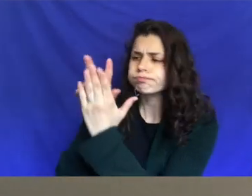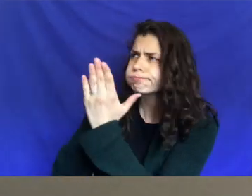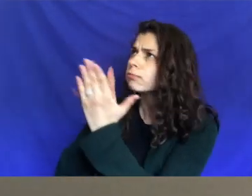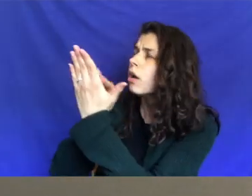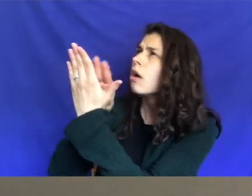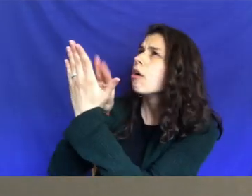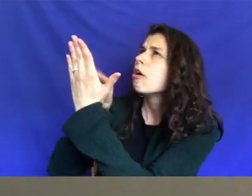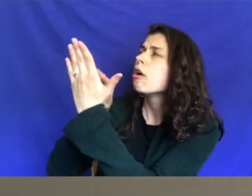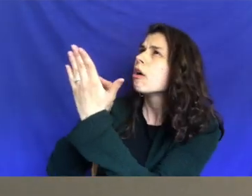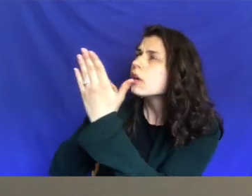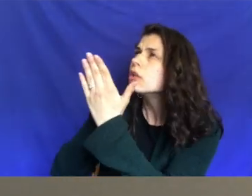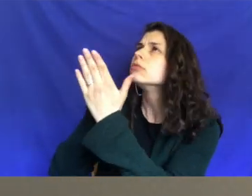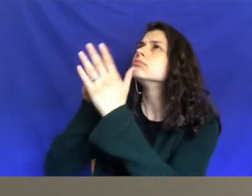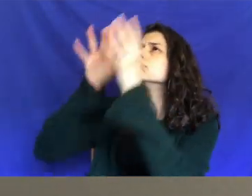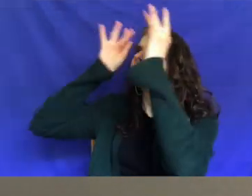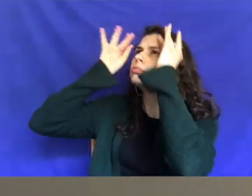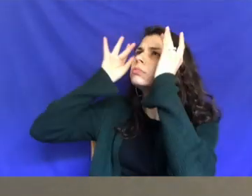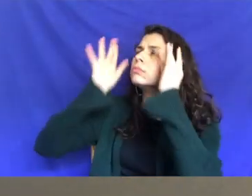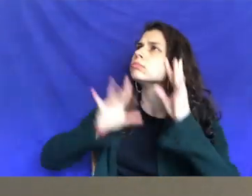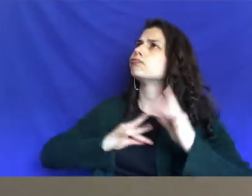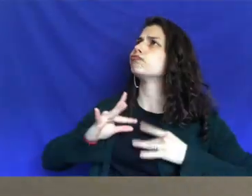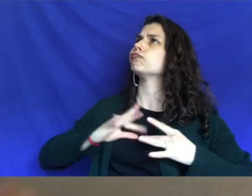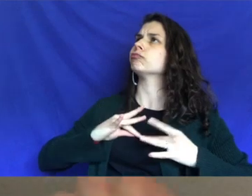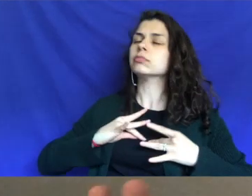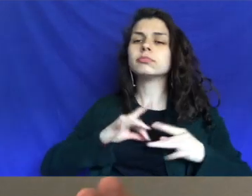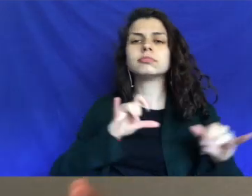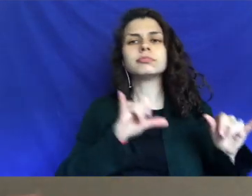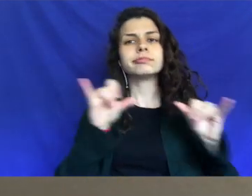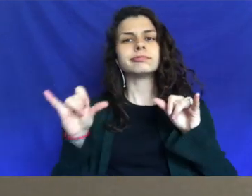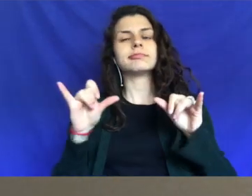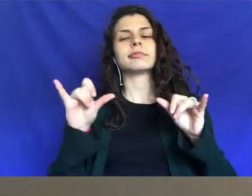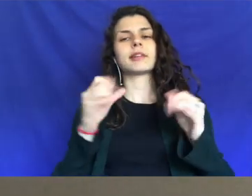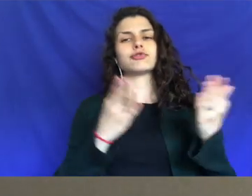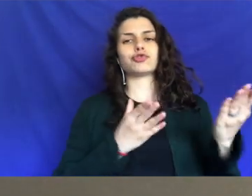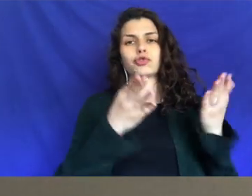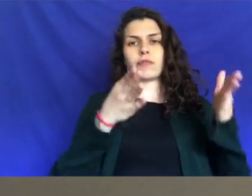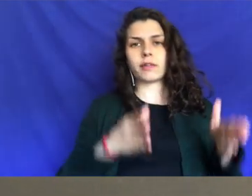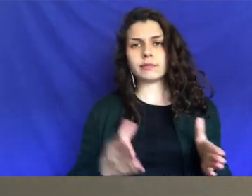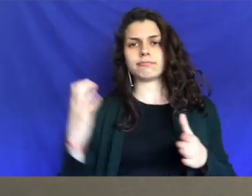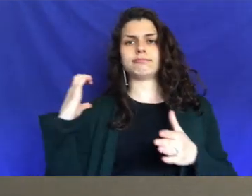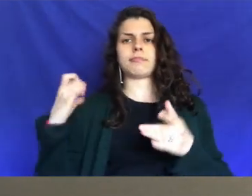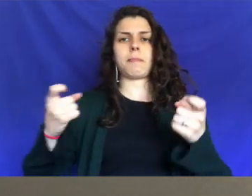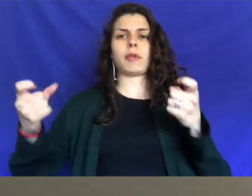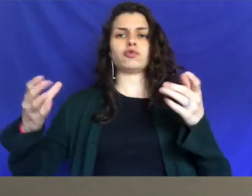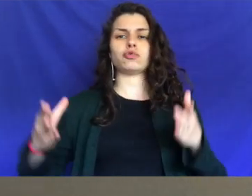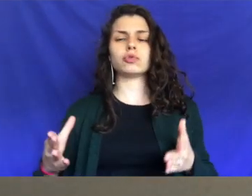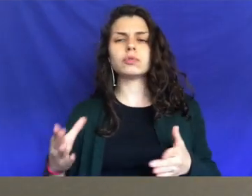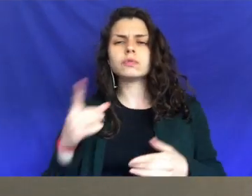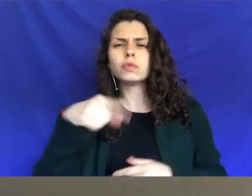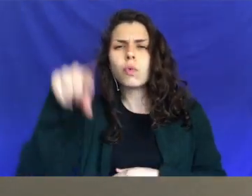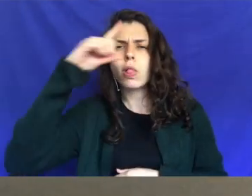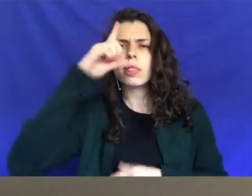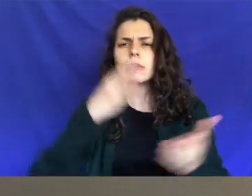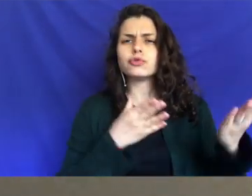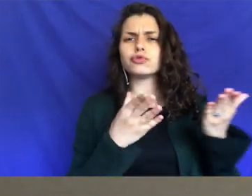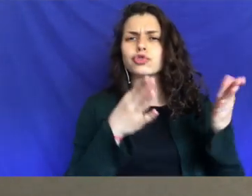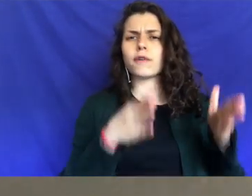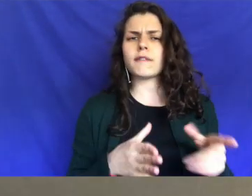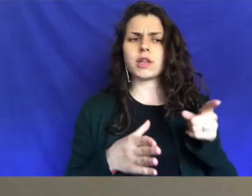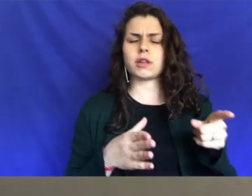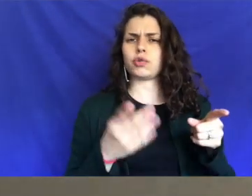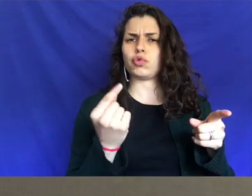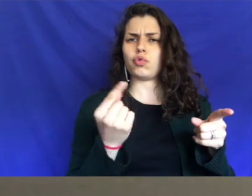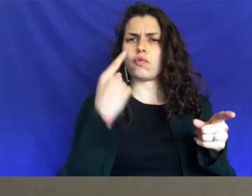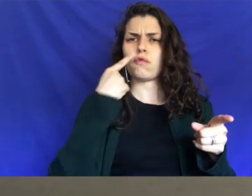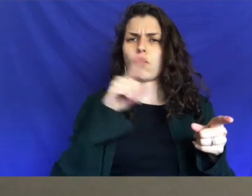guys. Um, he talks about this type of relationship, like a servant in a master. What exactly do you all think a servant does,